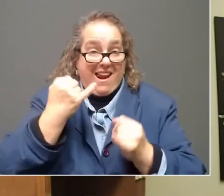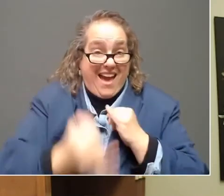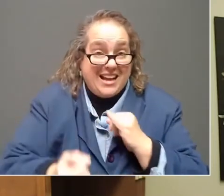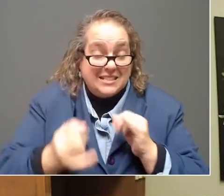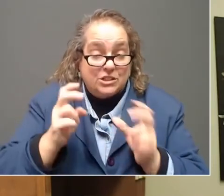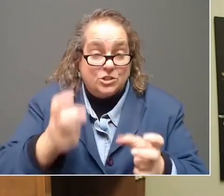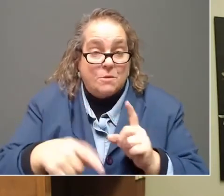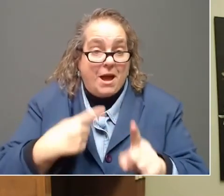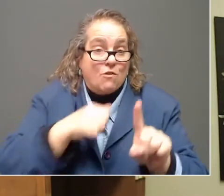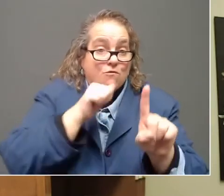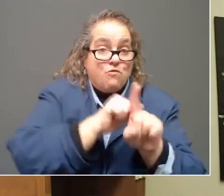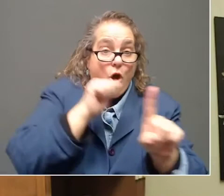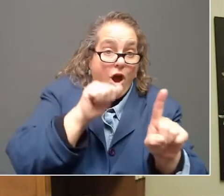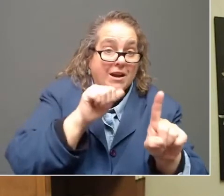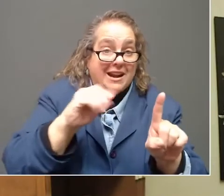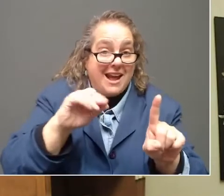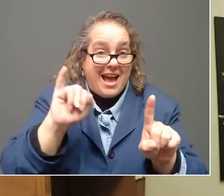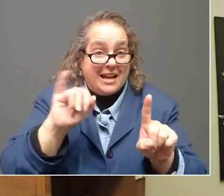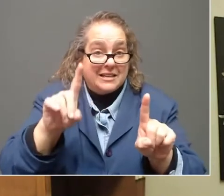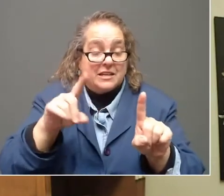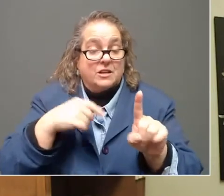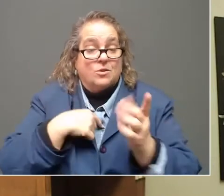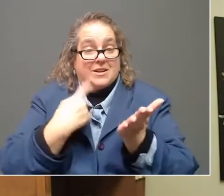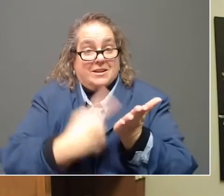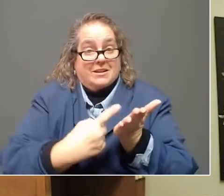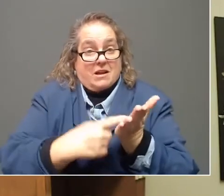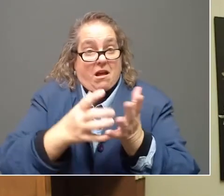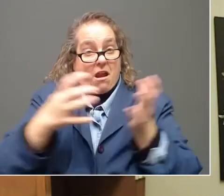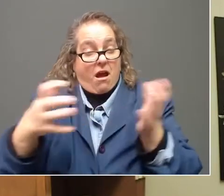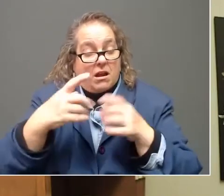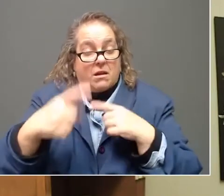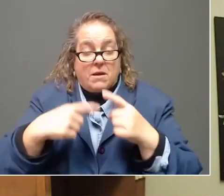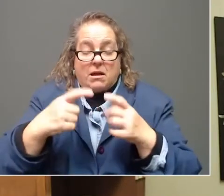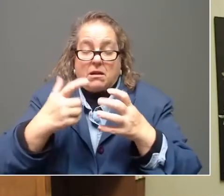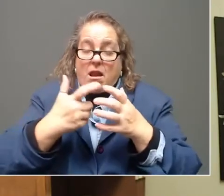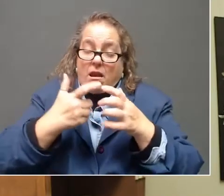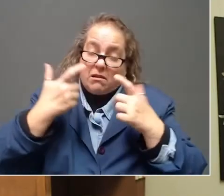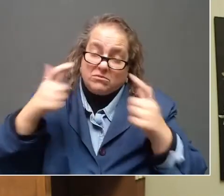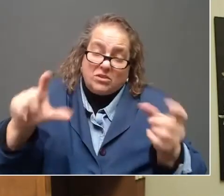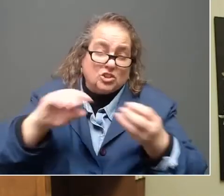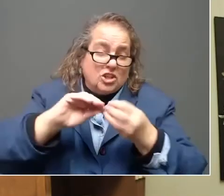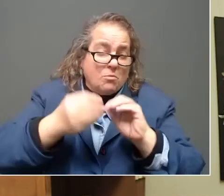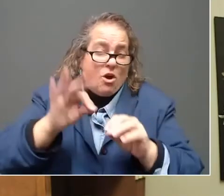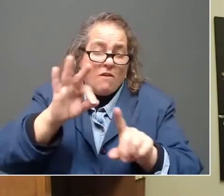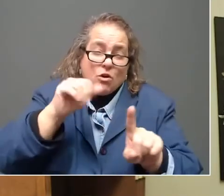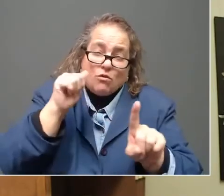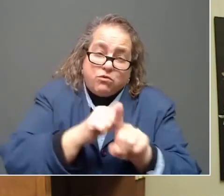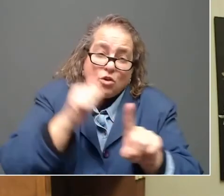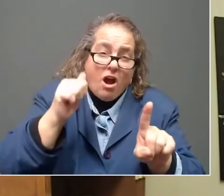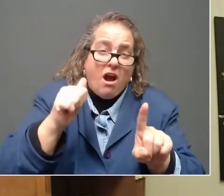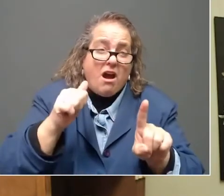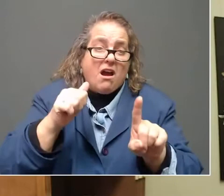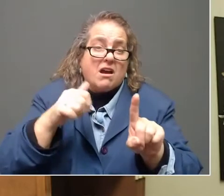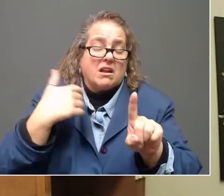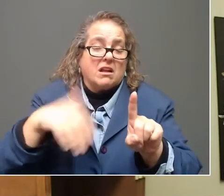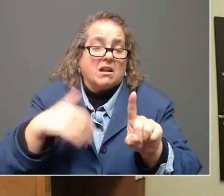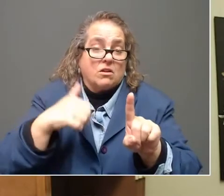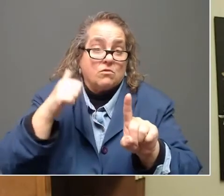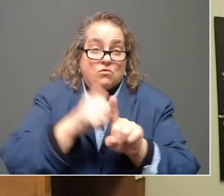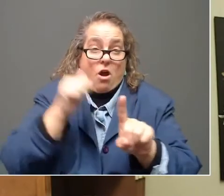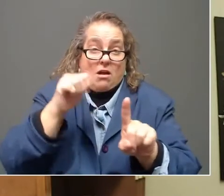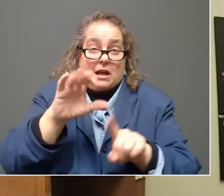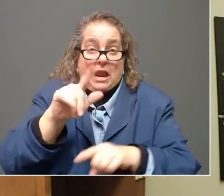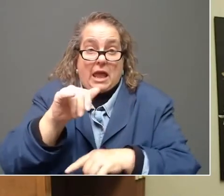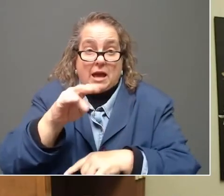We've been talking a lot about the load of fraud and the just mass numbers of fraudulent claims we have had over the